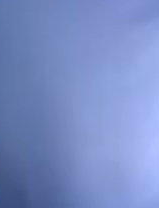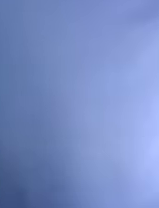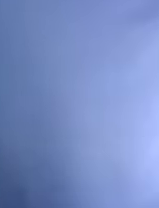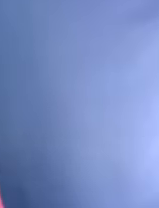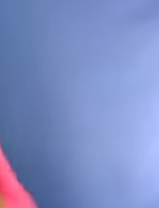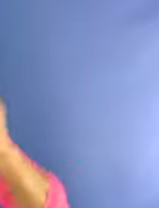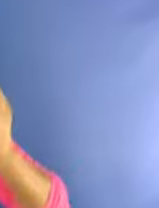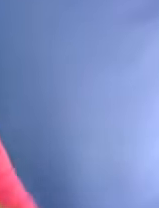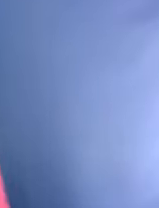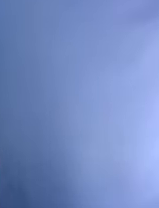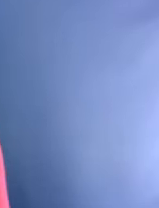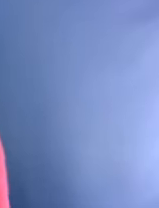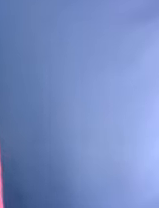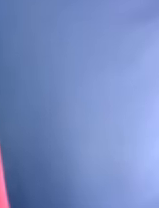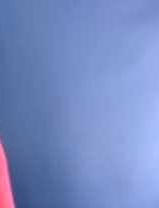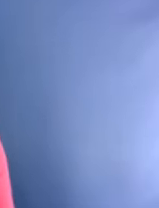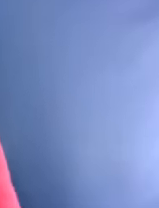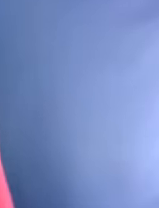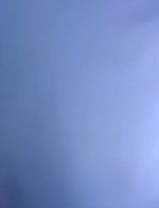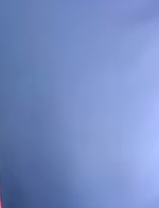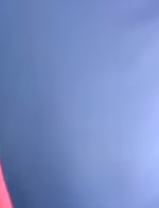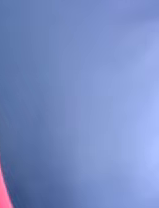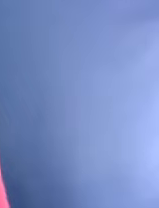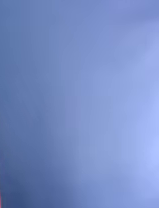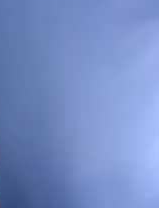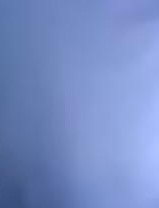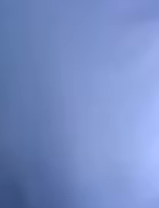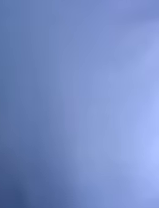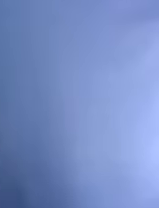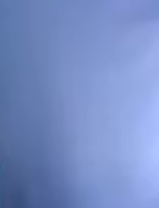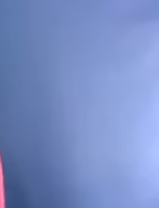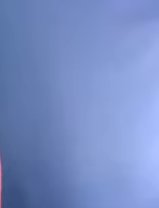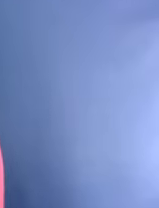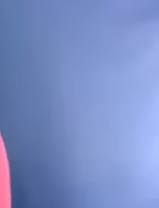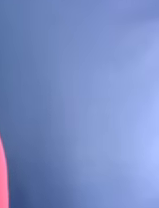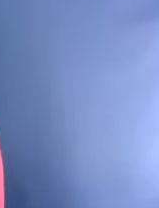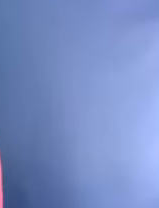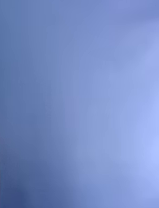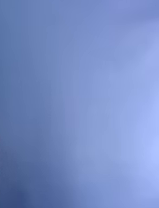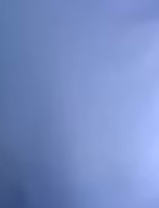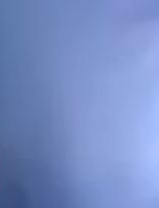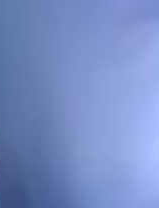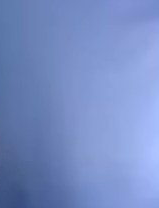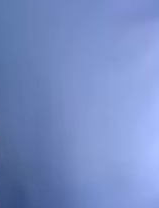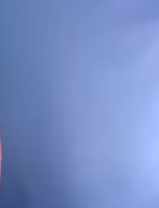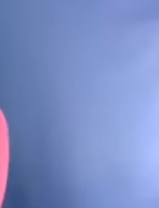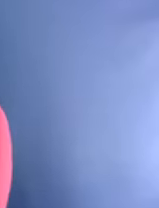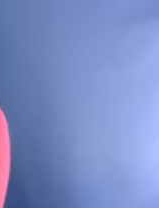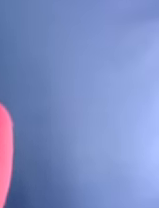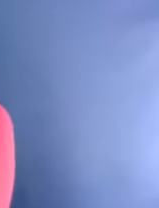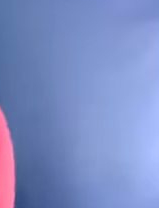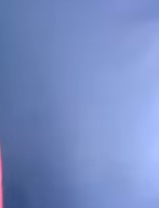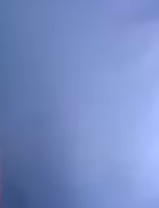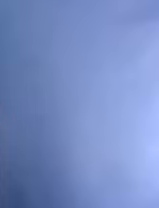brief history and go away about giving information about Faith and Vogue Coalition, I would like to start by sharing what I read some time